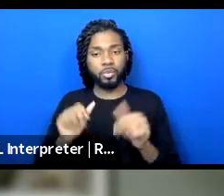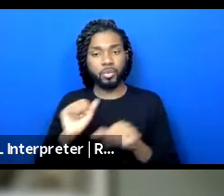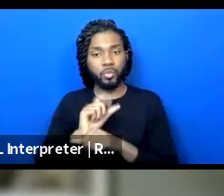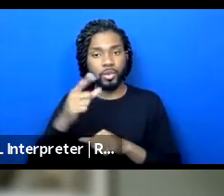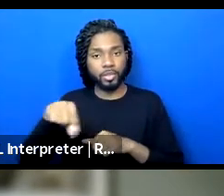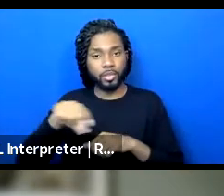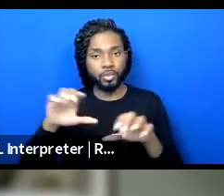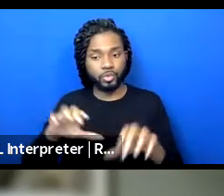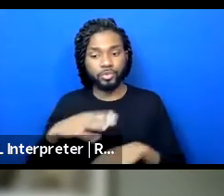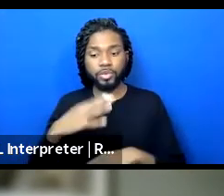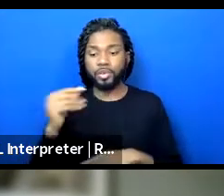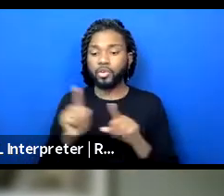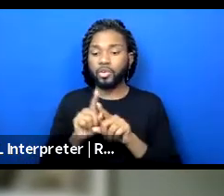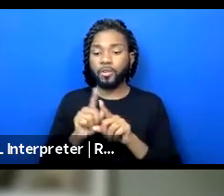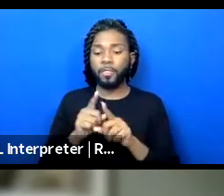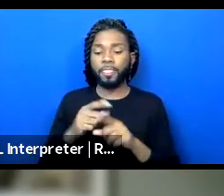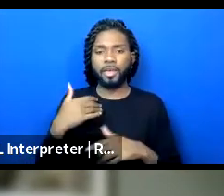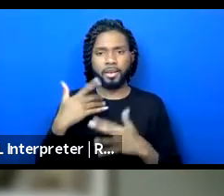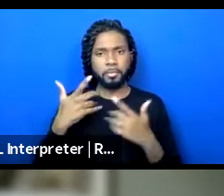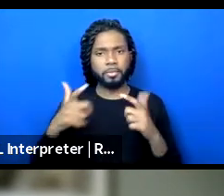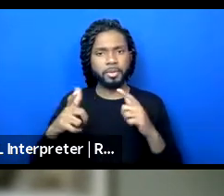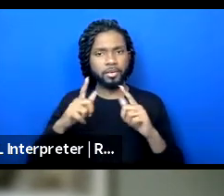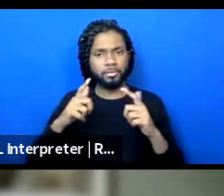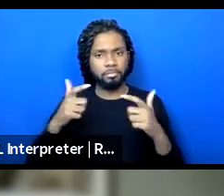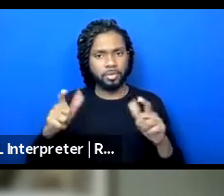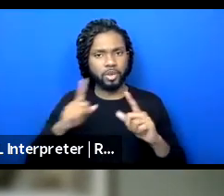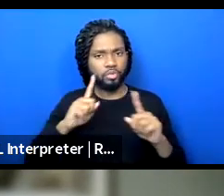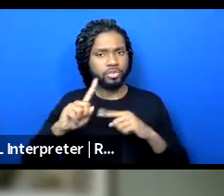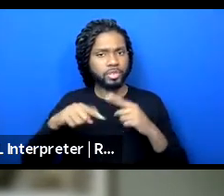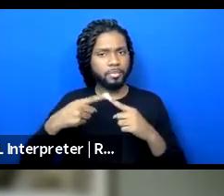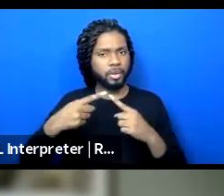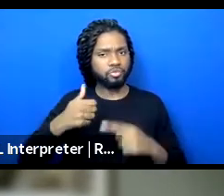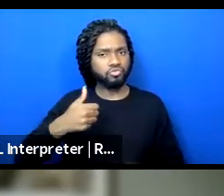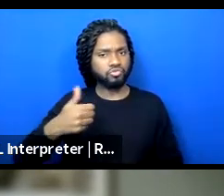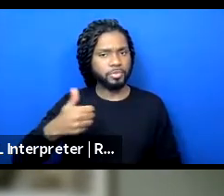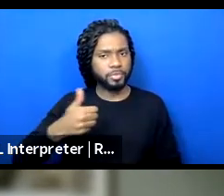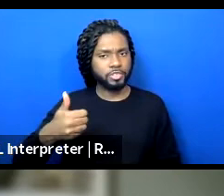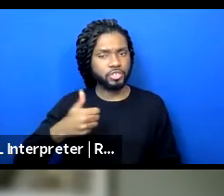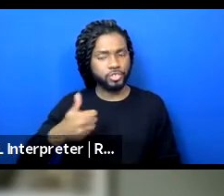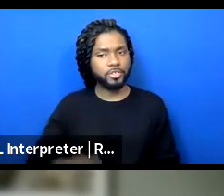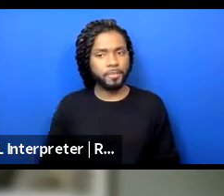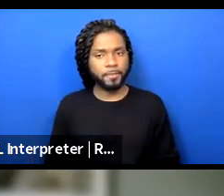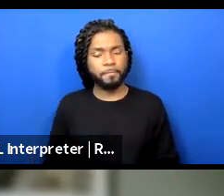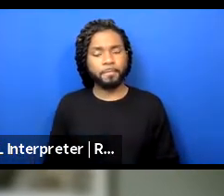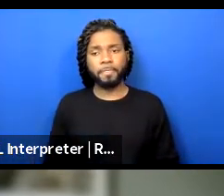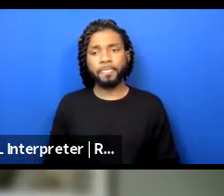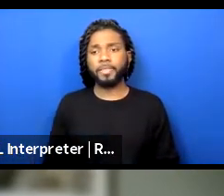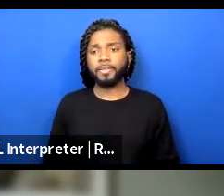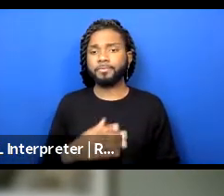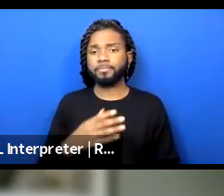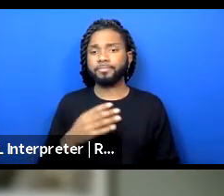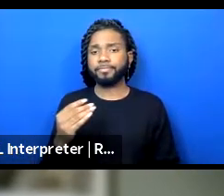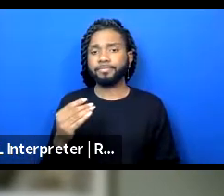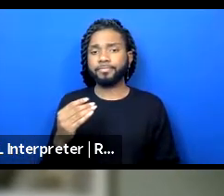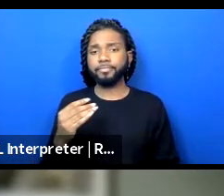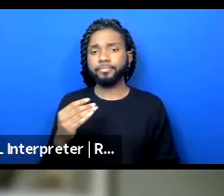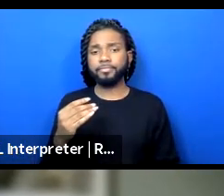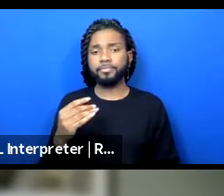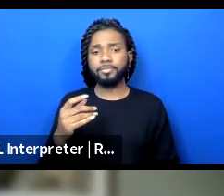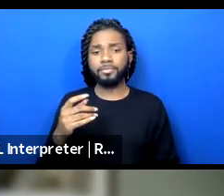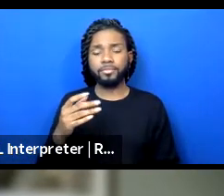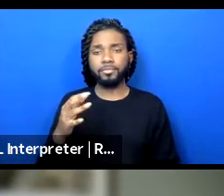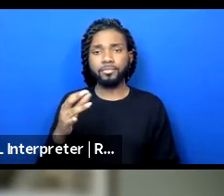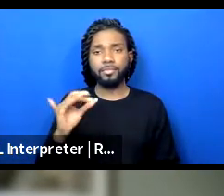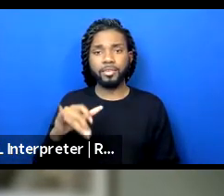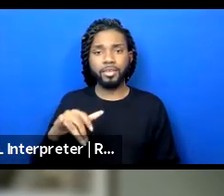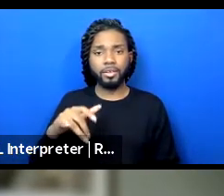then there was a huge conversation about transportation and the need for free tickets,